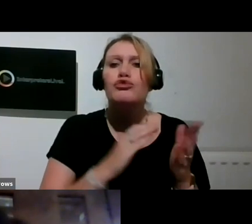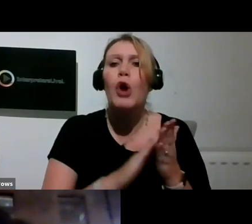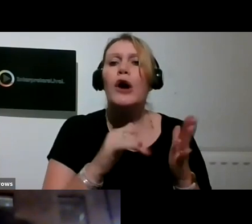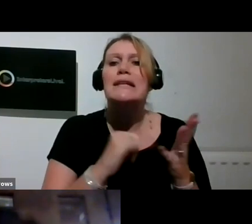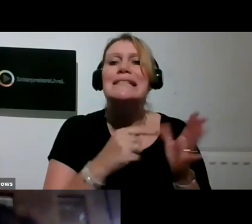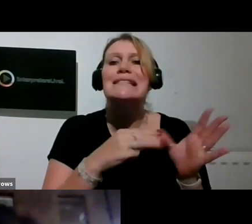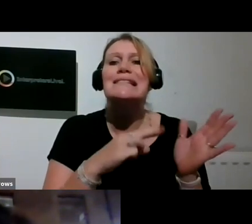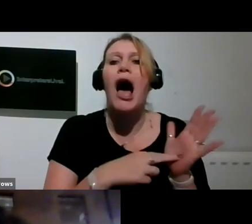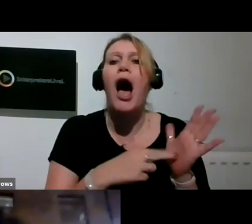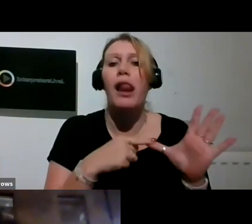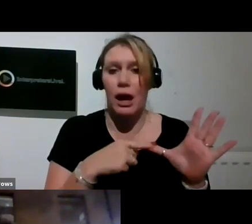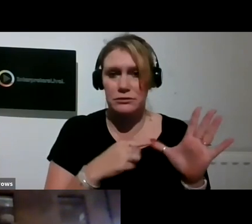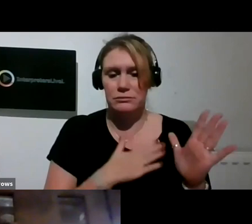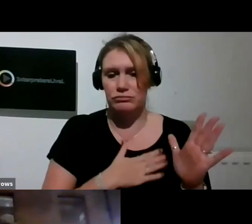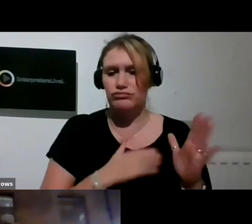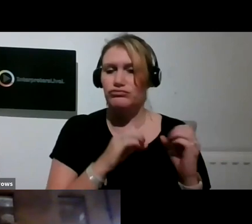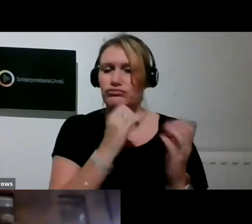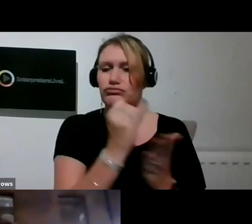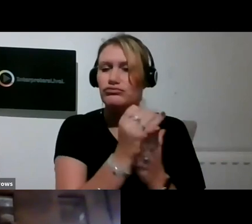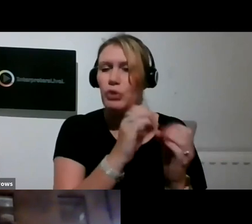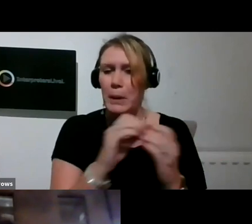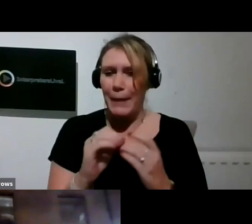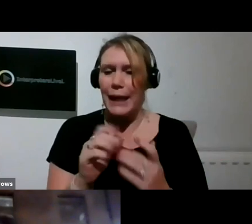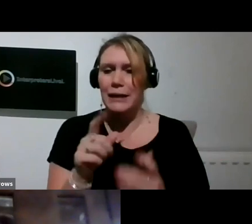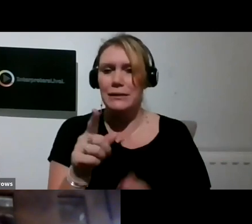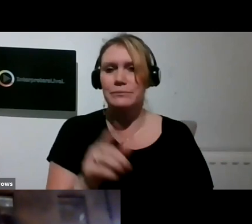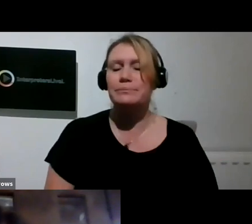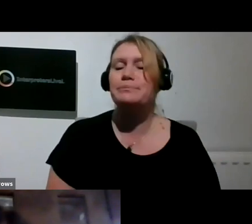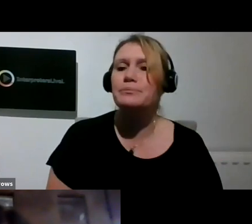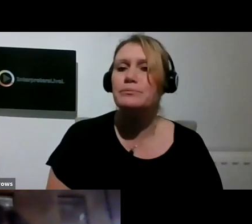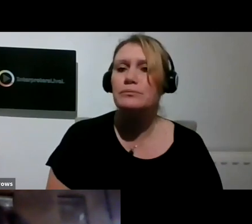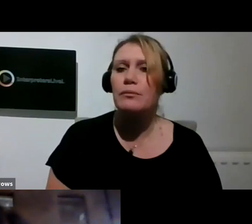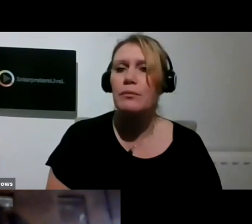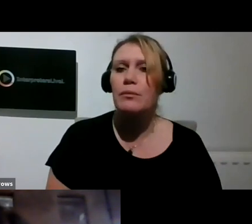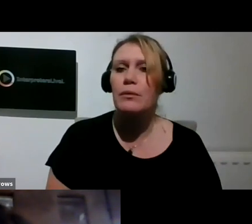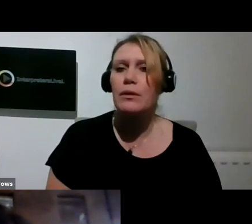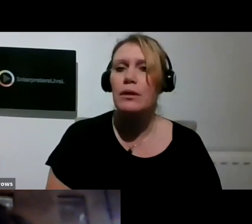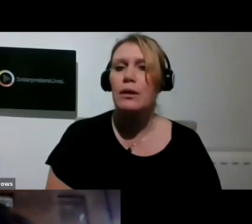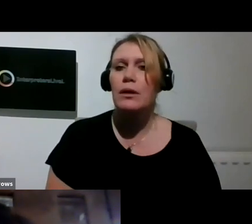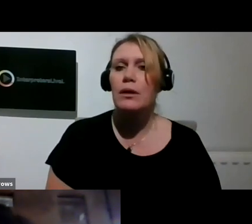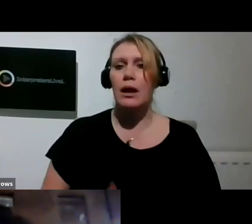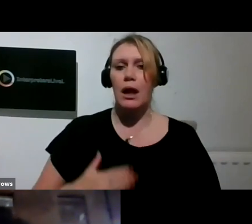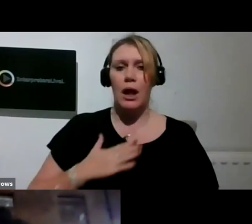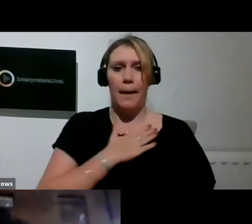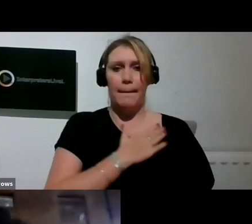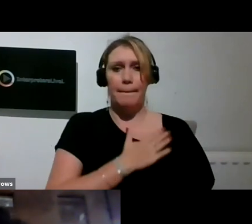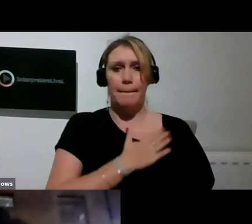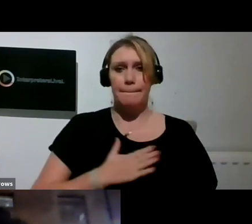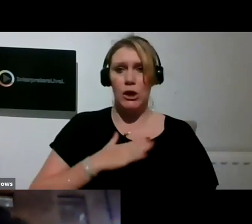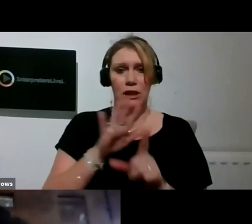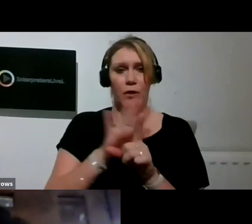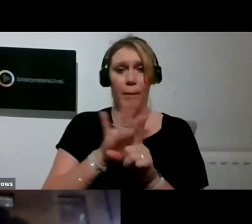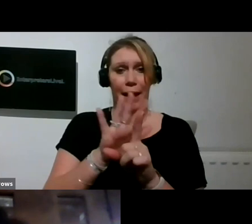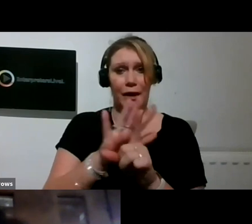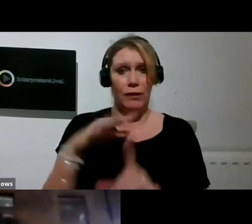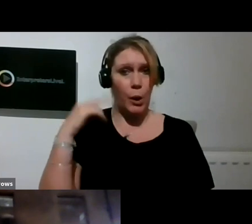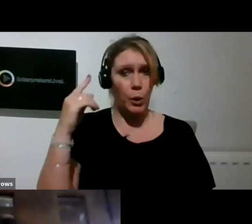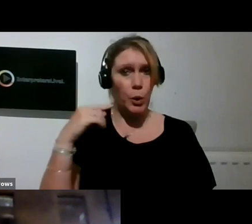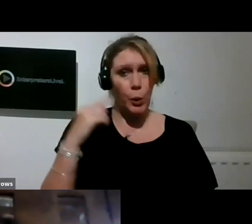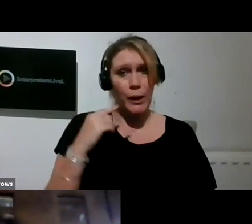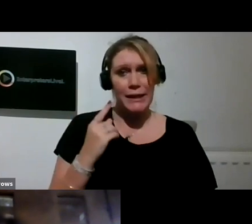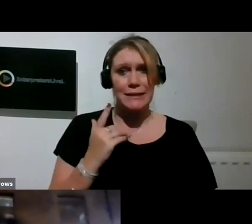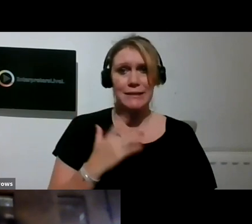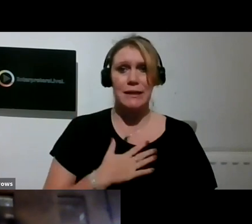Can you hear me okay? Yes, we can. Okay, and apologies in advance for some of the background noise. I'm doing one of those